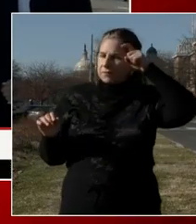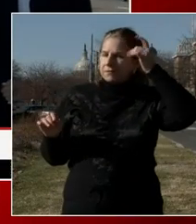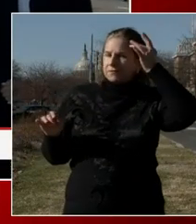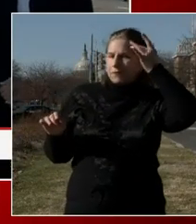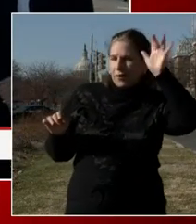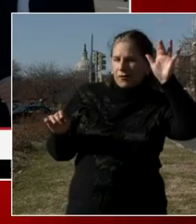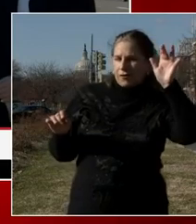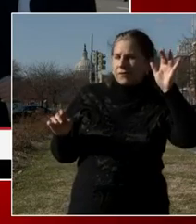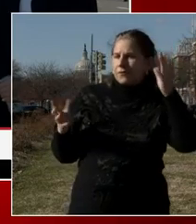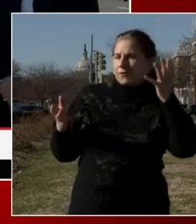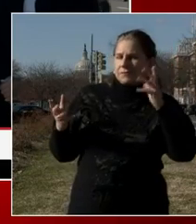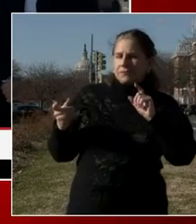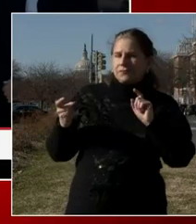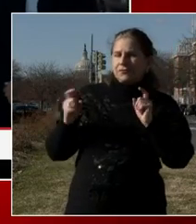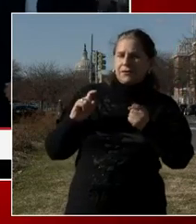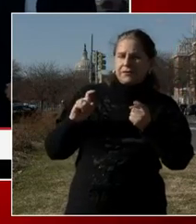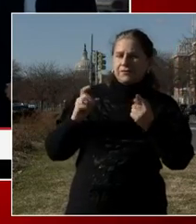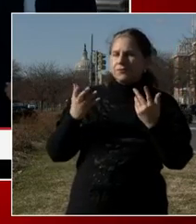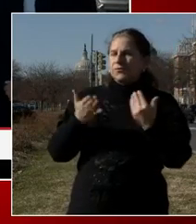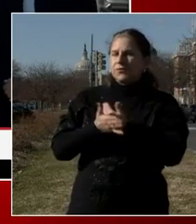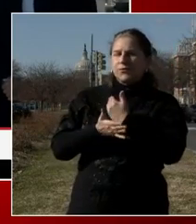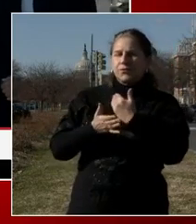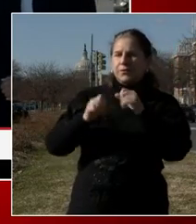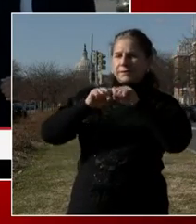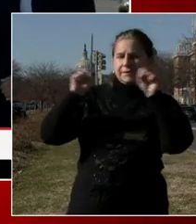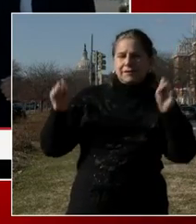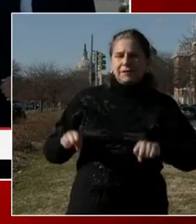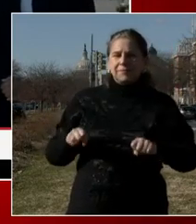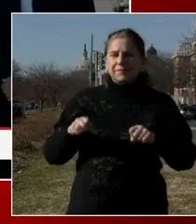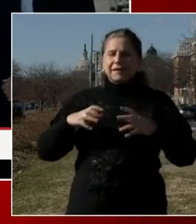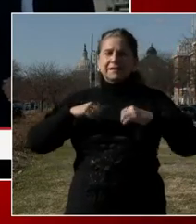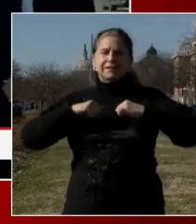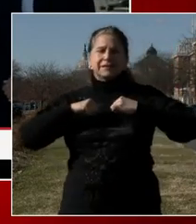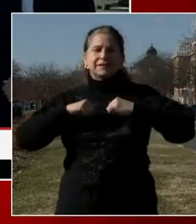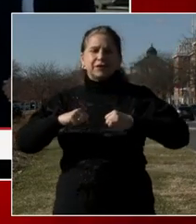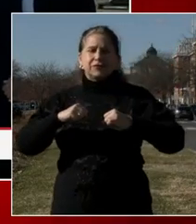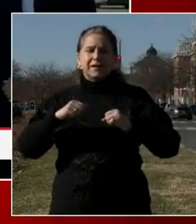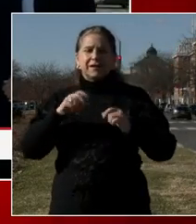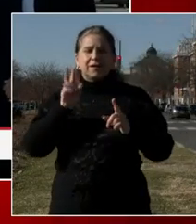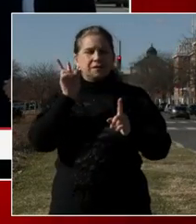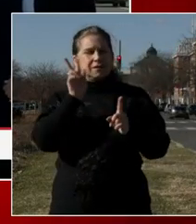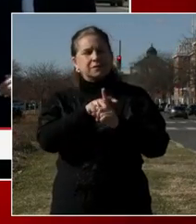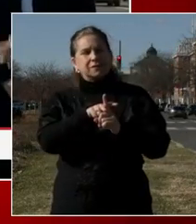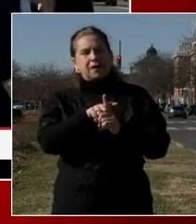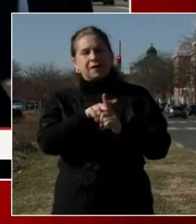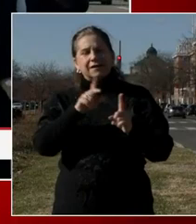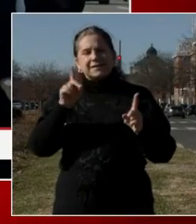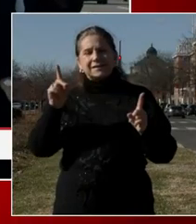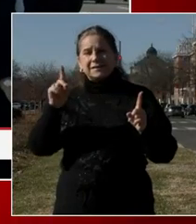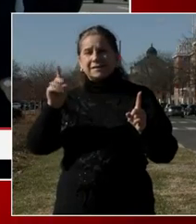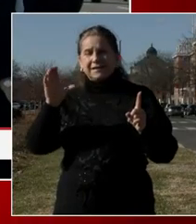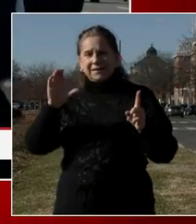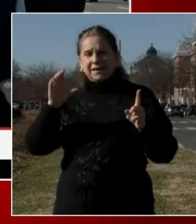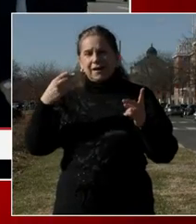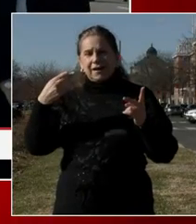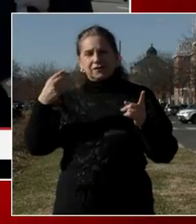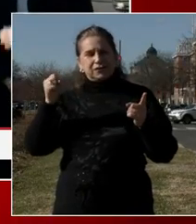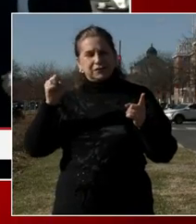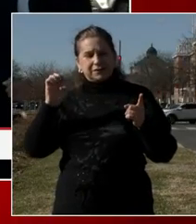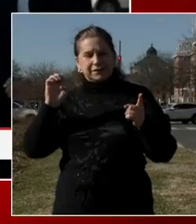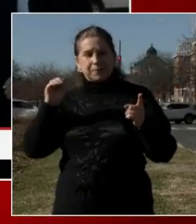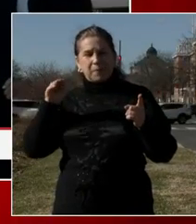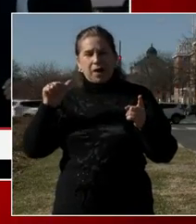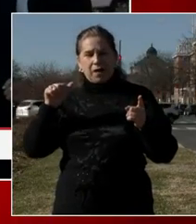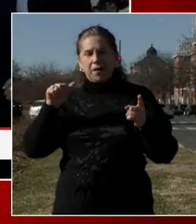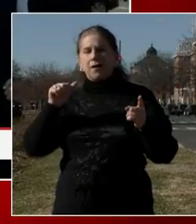approach this new posture. So I've tasked DCH SEMA, um, with doing some research for us. Unfortunately, we've